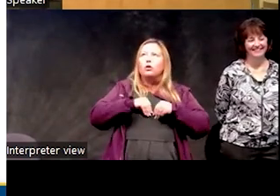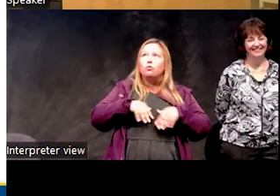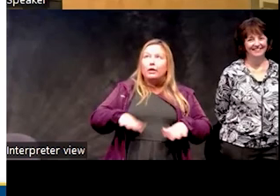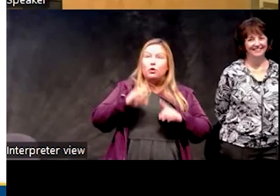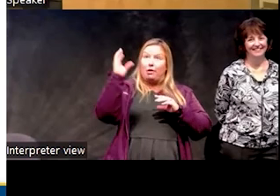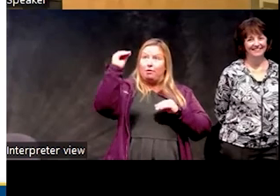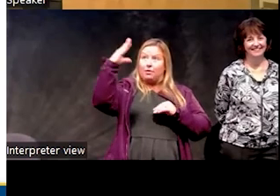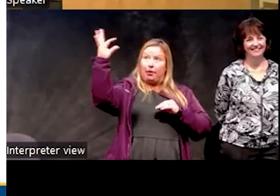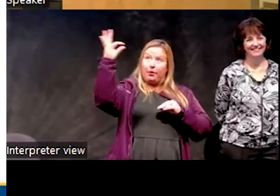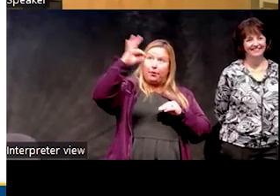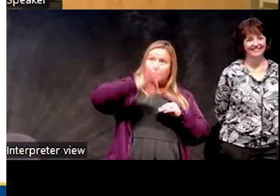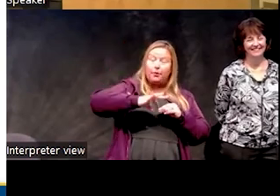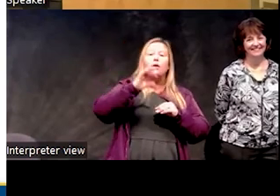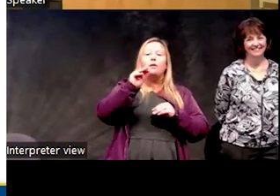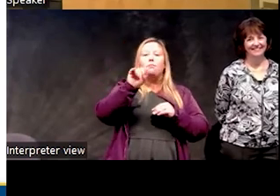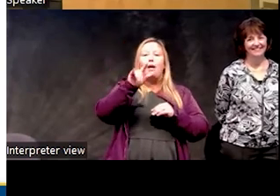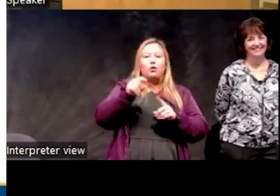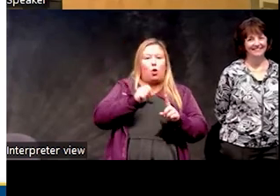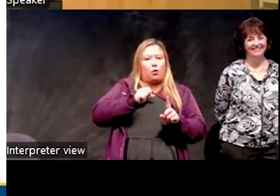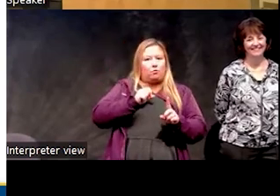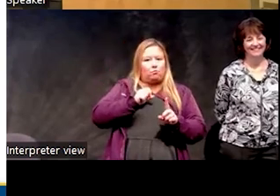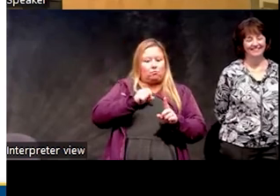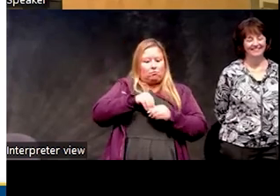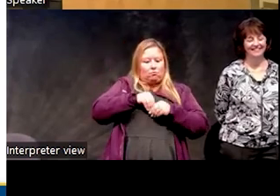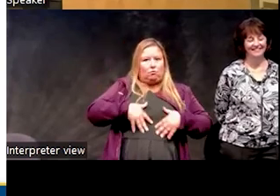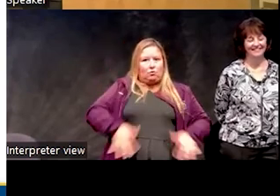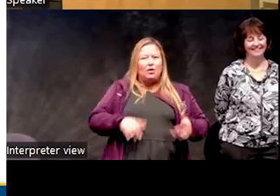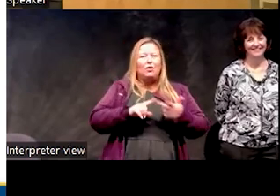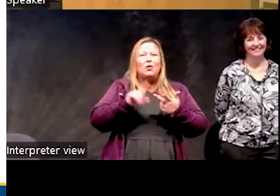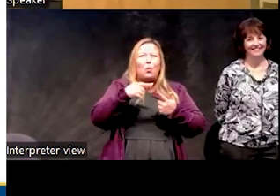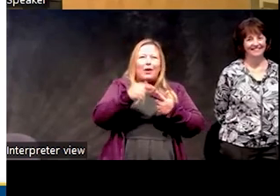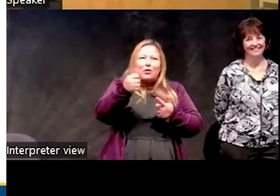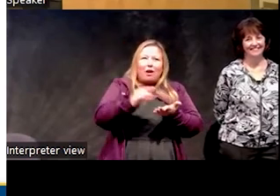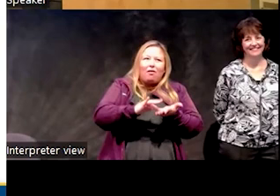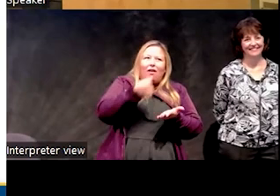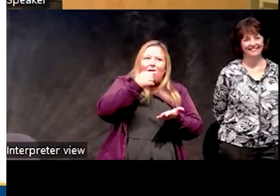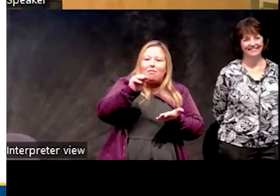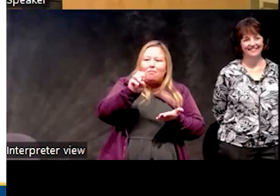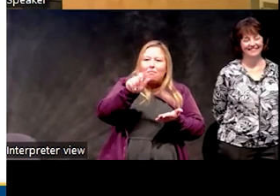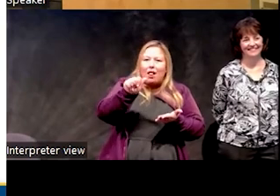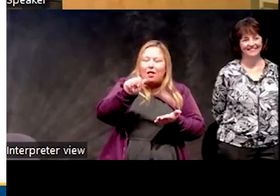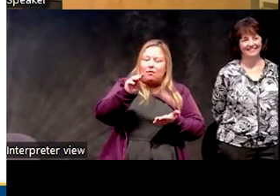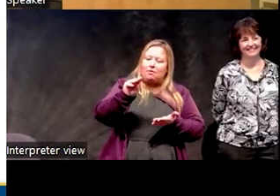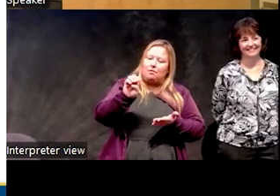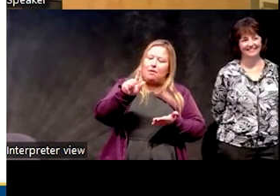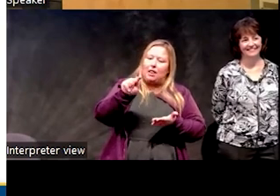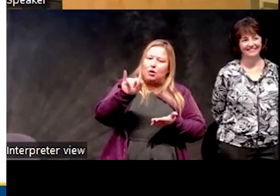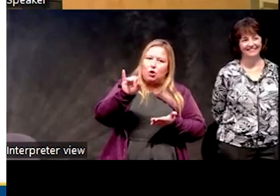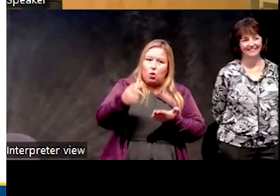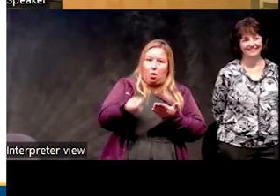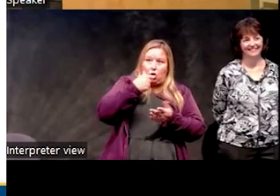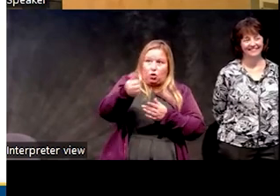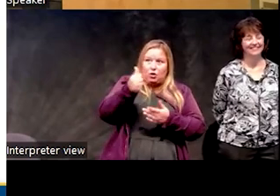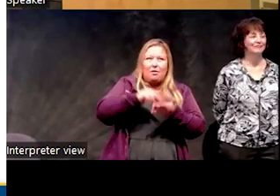when the sun goes down. So when you take exogenous melatonin, you're, you're just yelling louder. Like it's getting dark out, which is then supposed to like